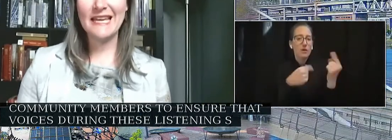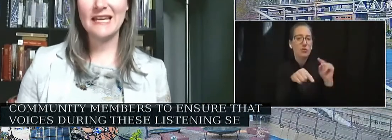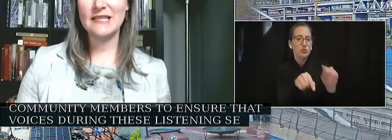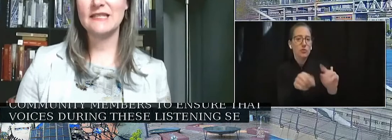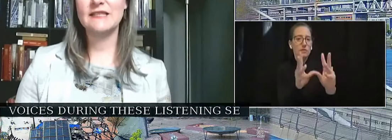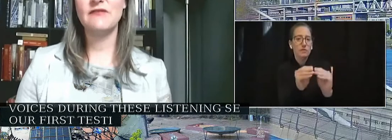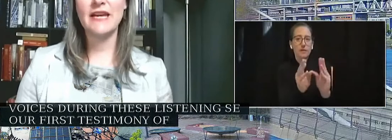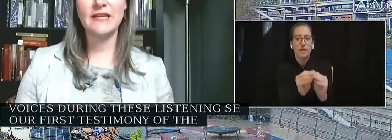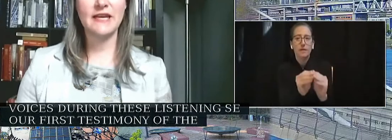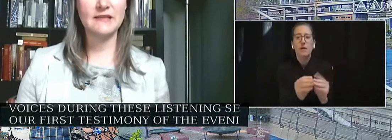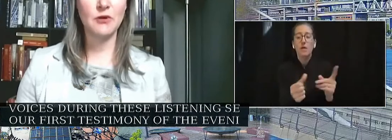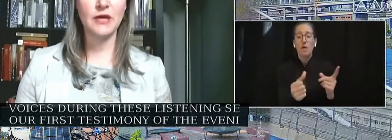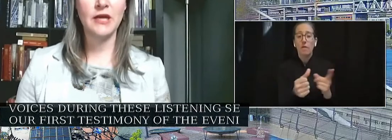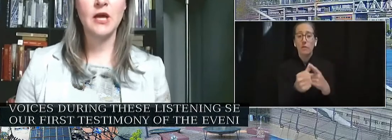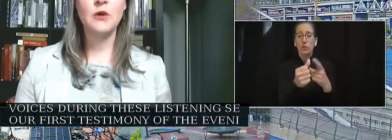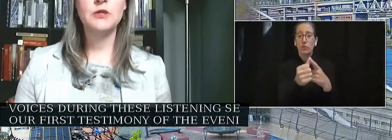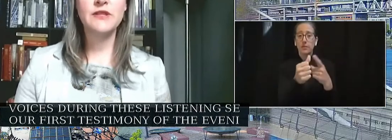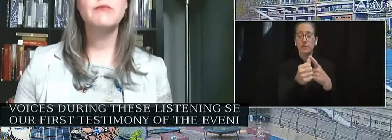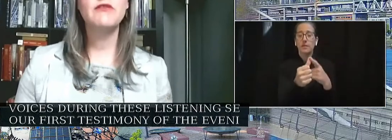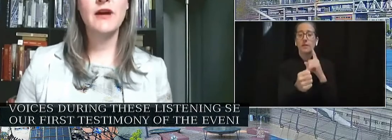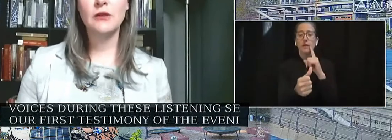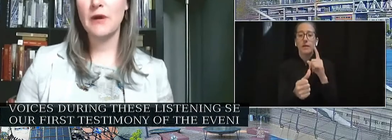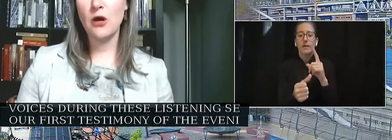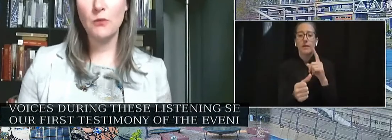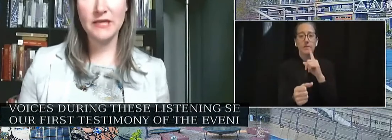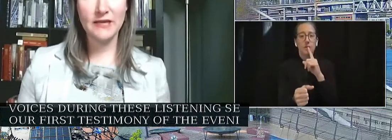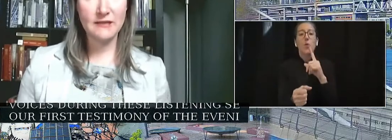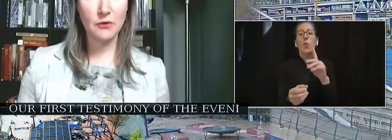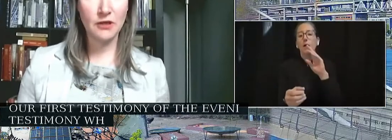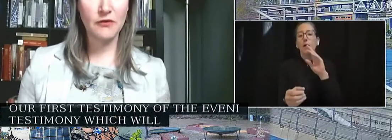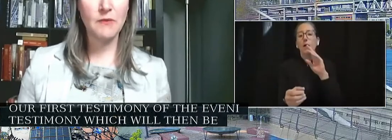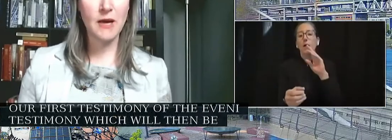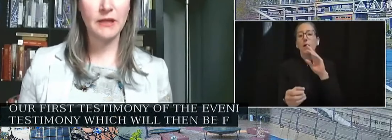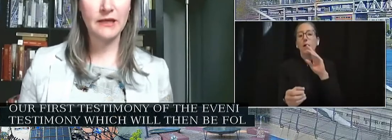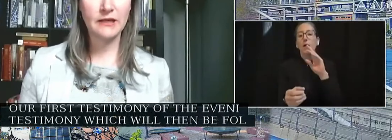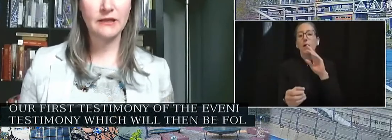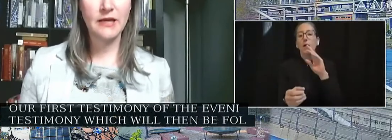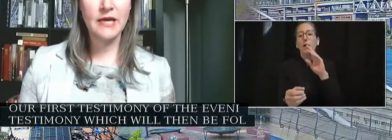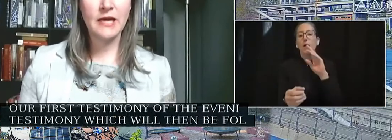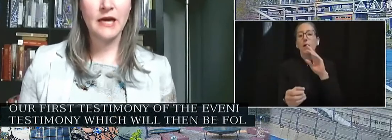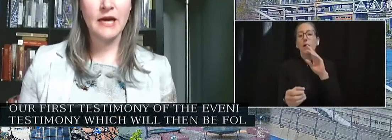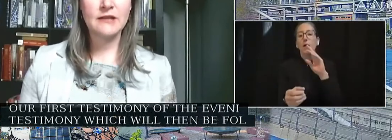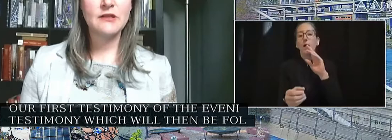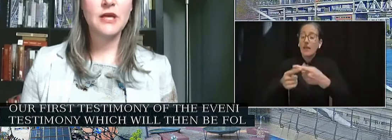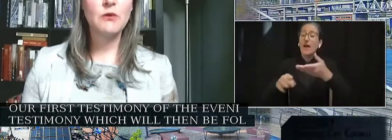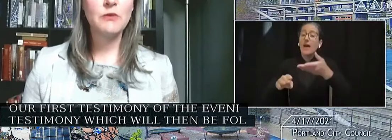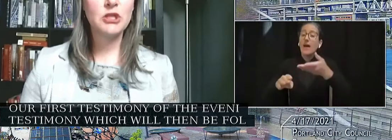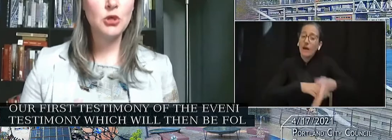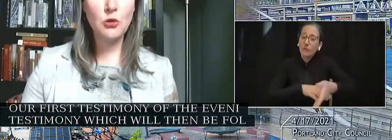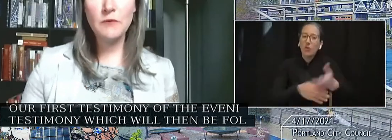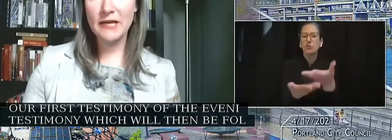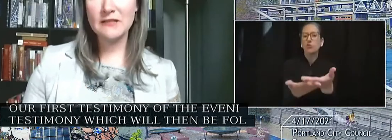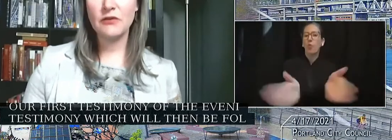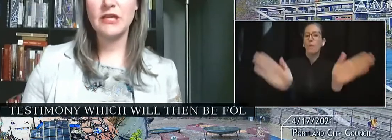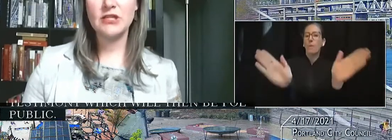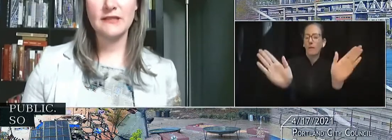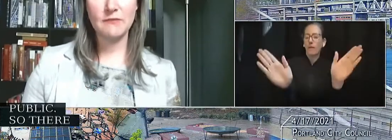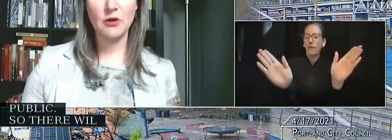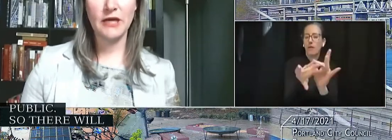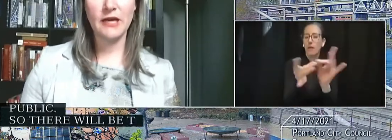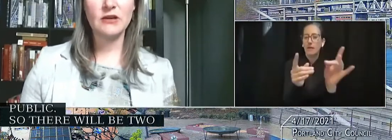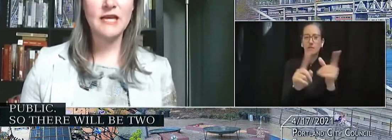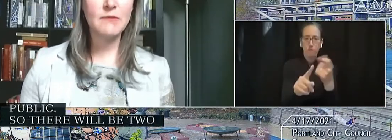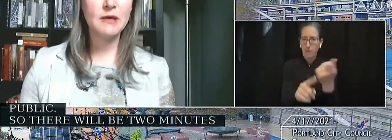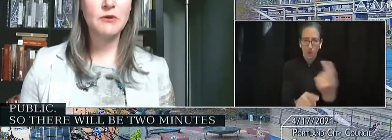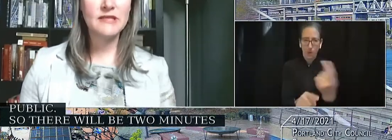evening is dedicated to this invited testimony, which will then be followed by open testimony from the public. So there will be two minutes for each